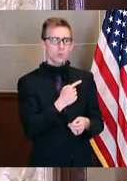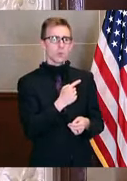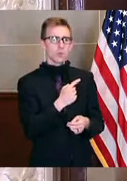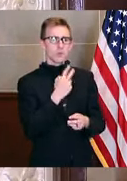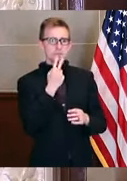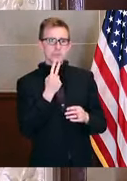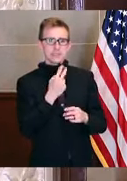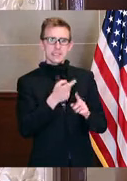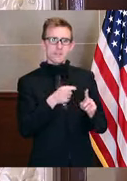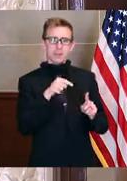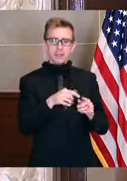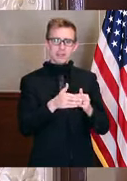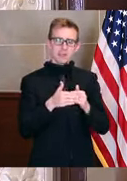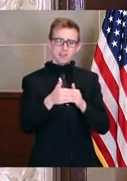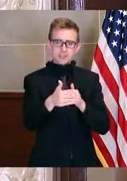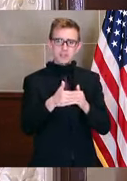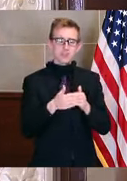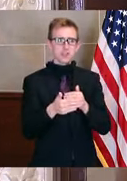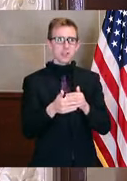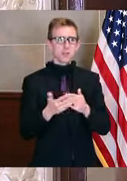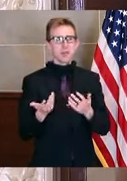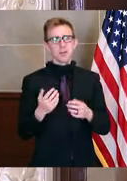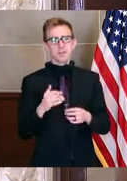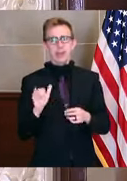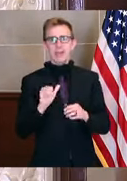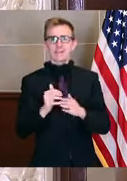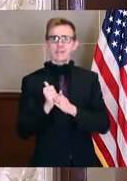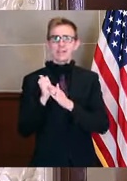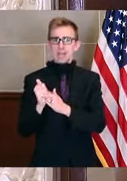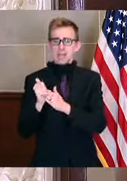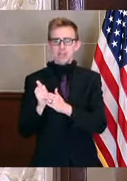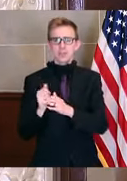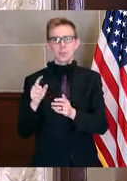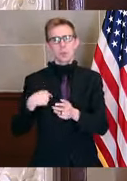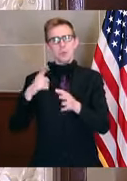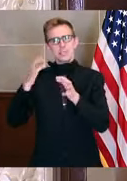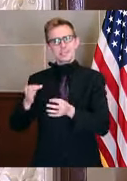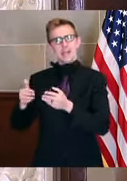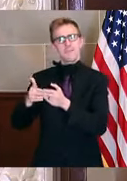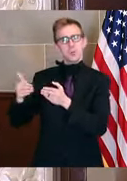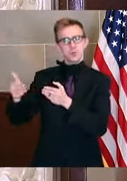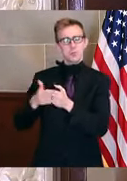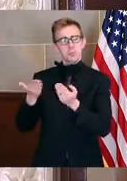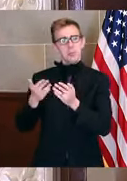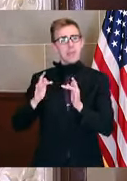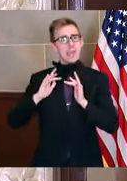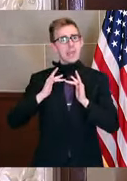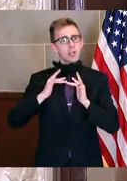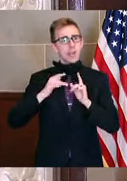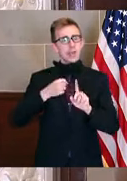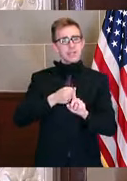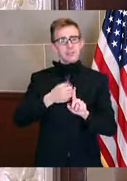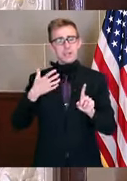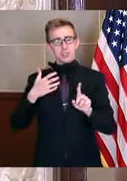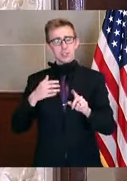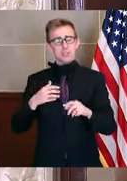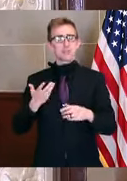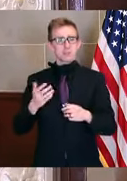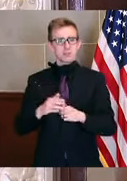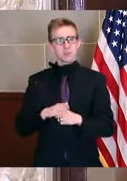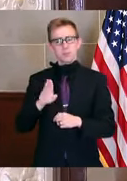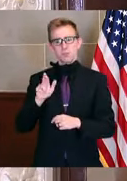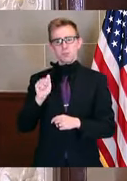um, for the future just as, um, guidance to, um, expand maybe broadband or, um, educational